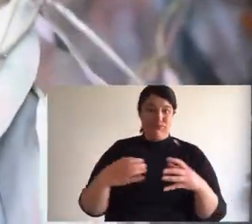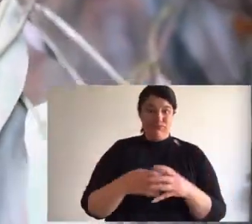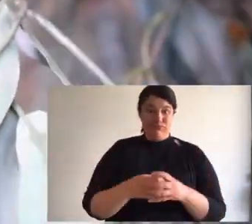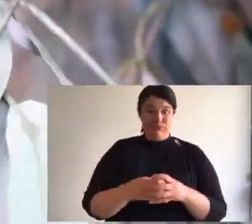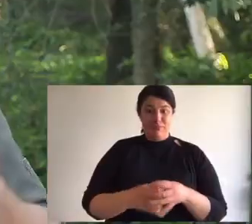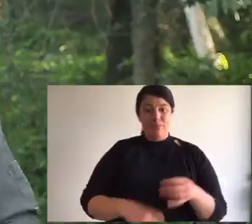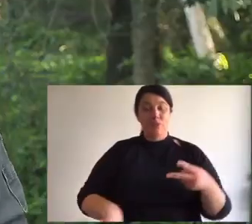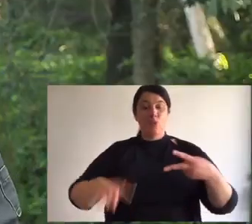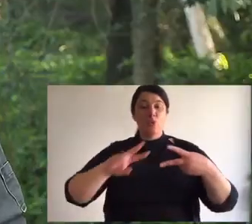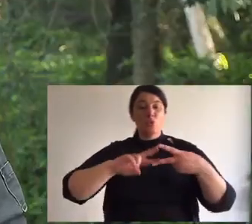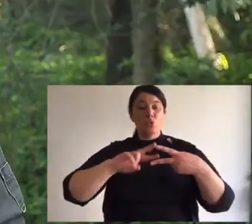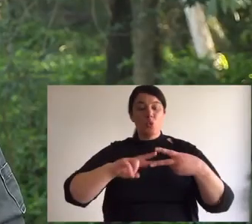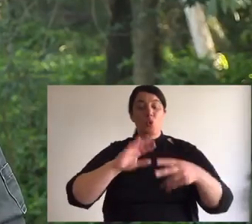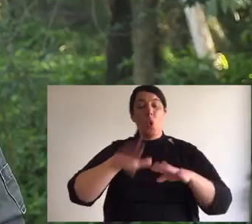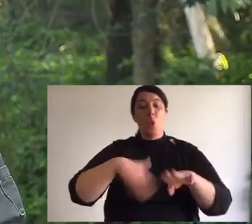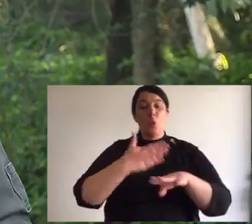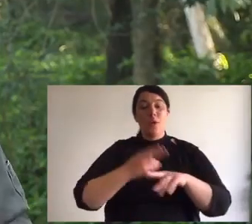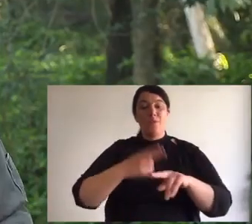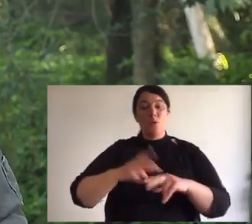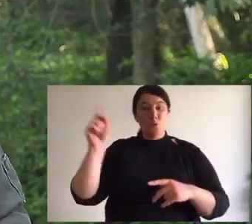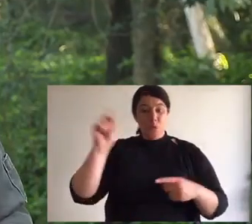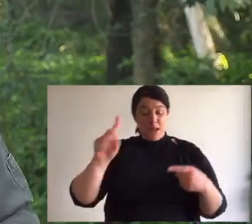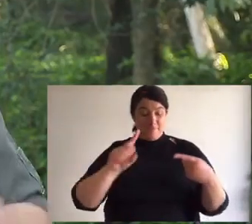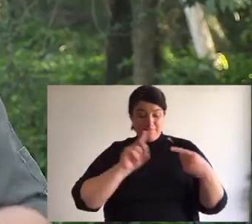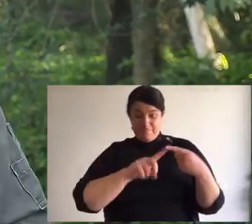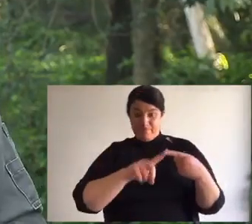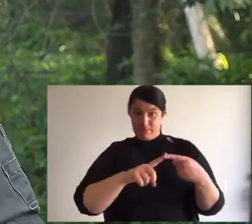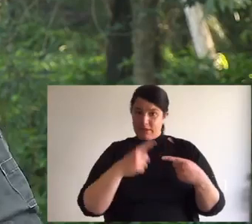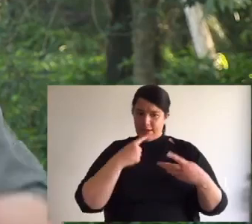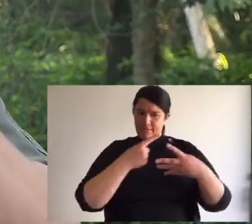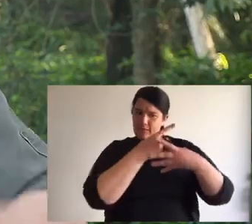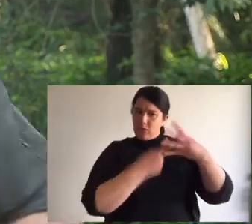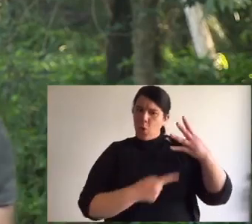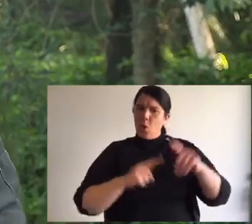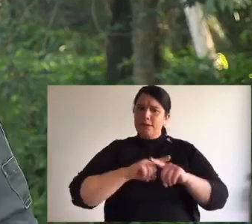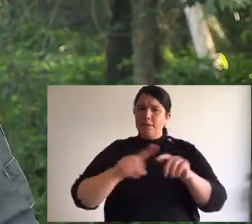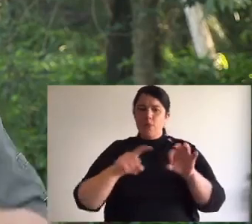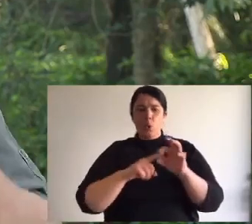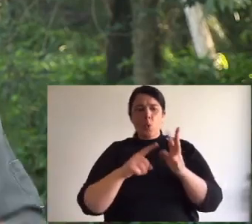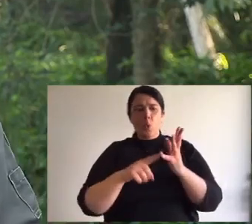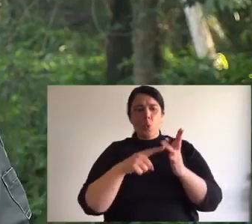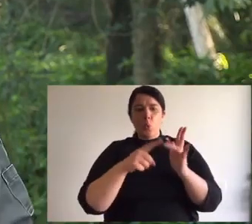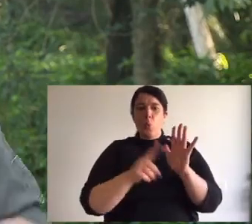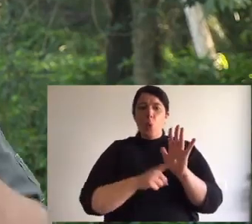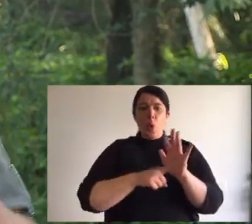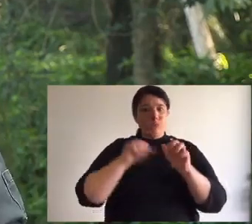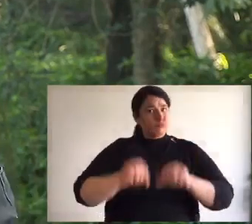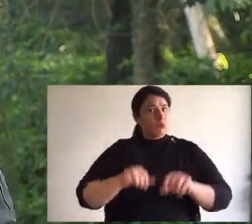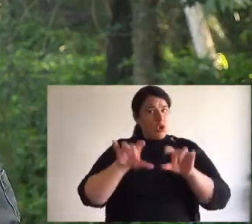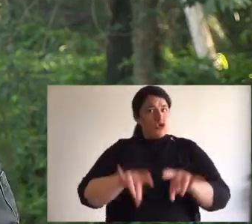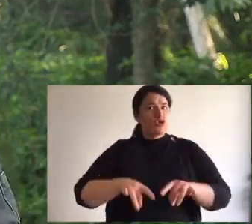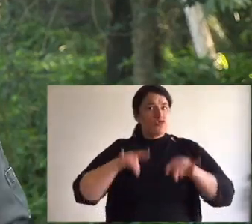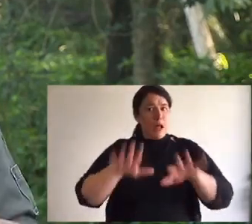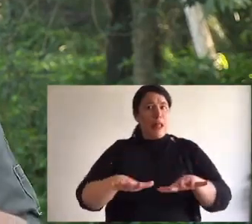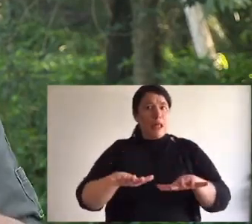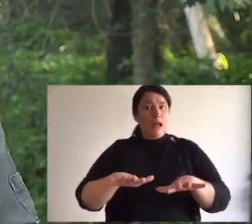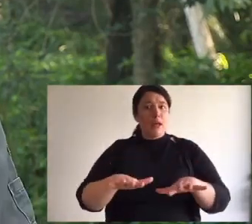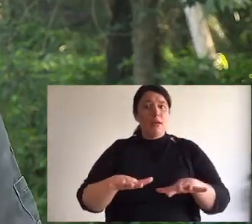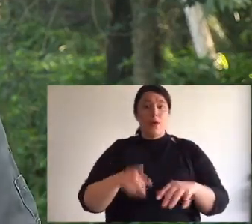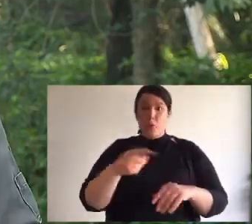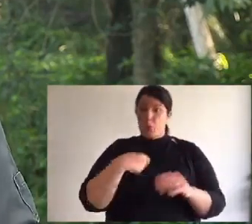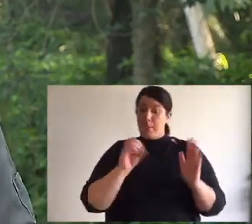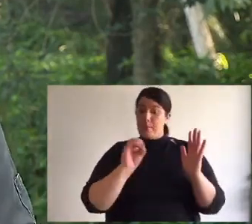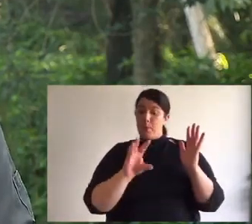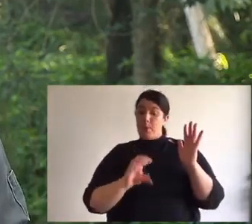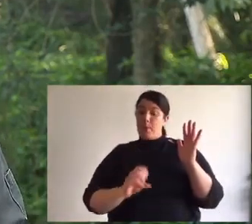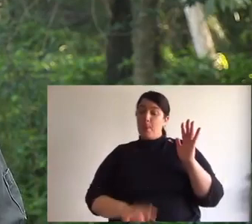species. Two bits of homework for today. I mentioned earlier there are four species of quoll in Australia. I'd